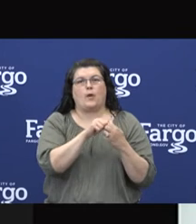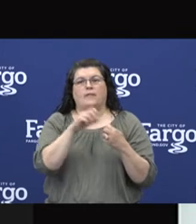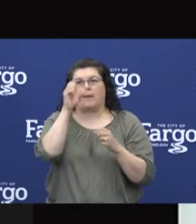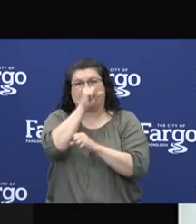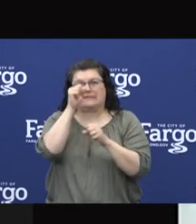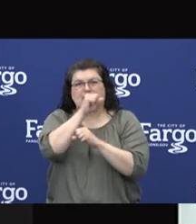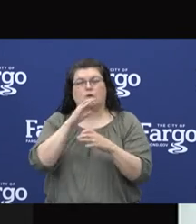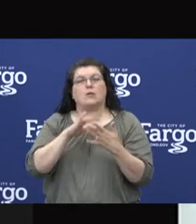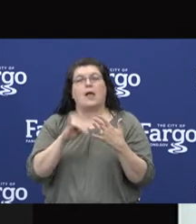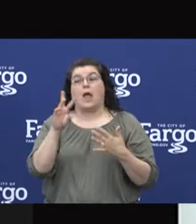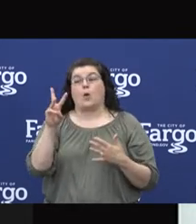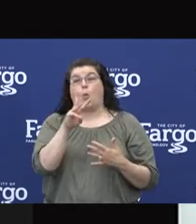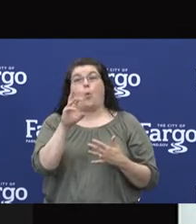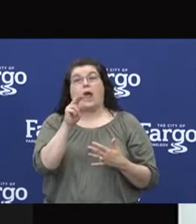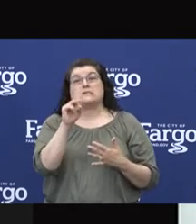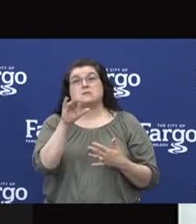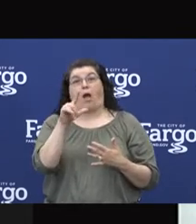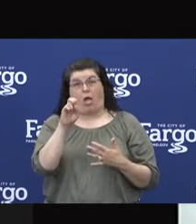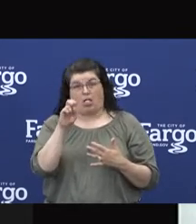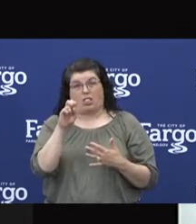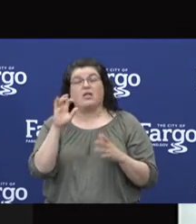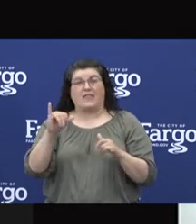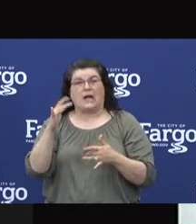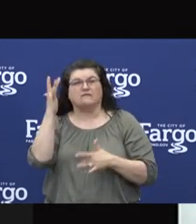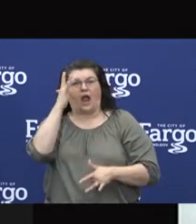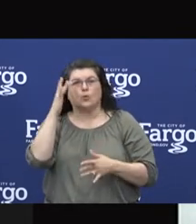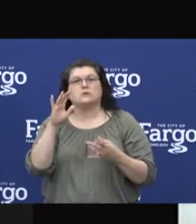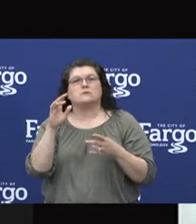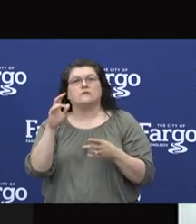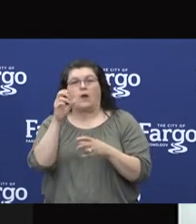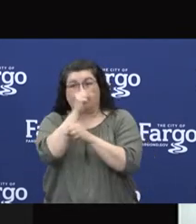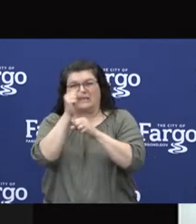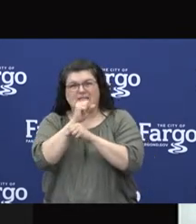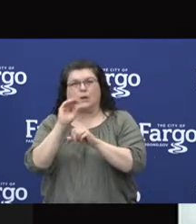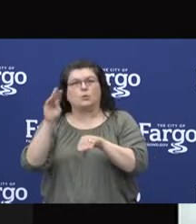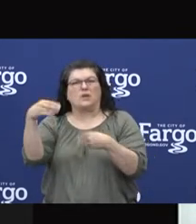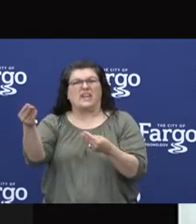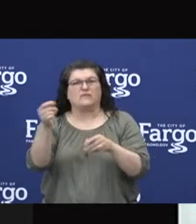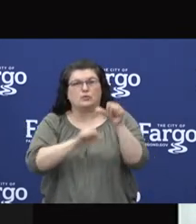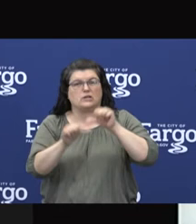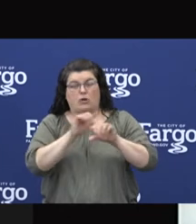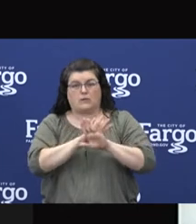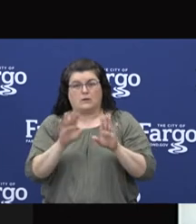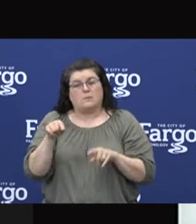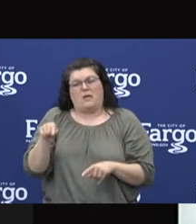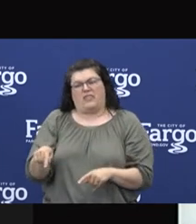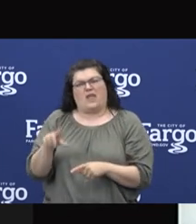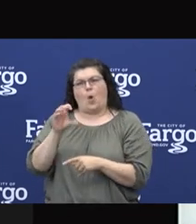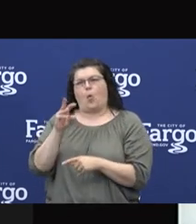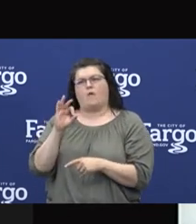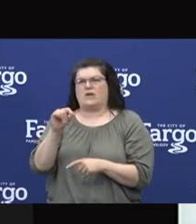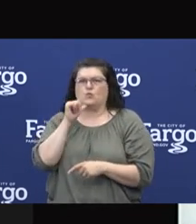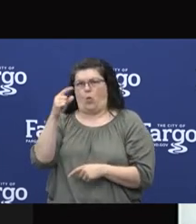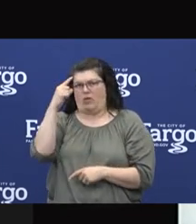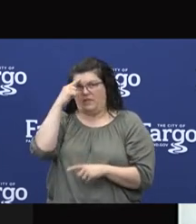Nile virus, for example, is. However, we do recommend the use of mosquito repellents to avoid these other viral infections.